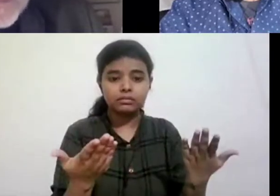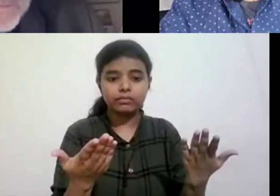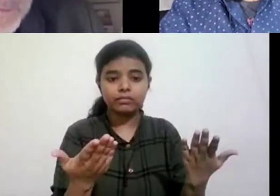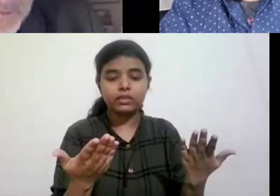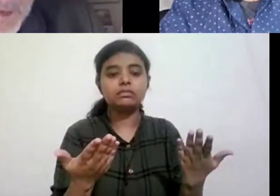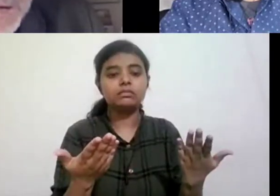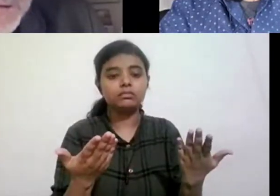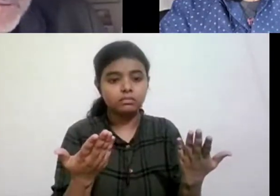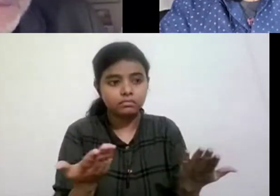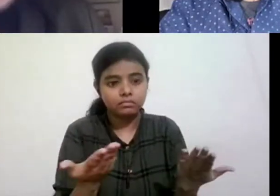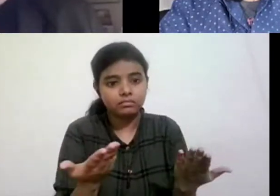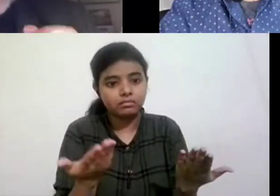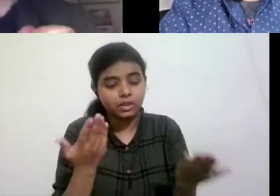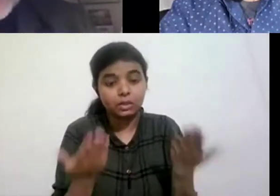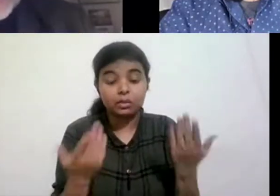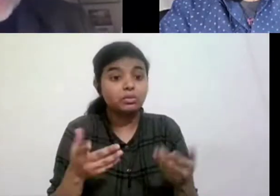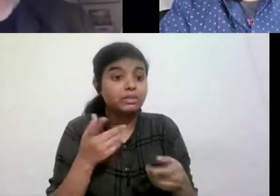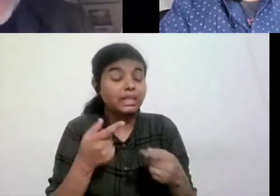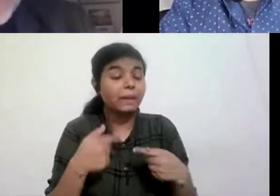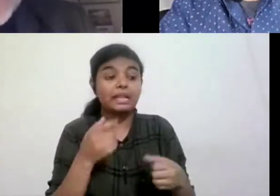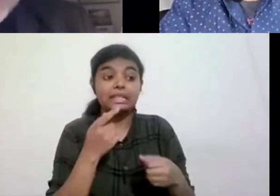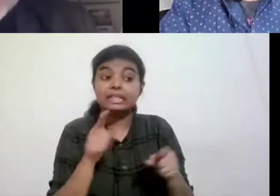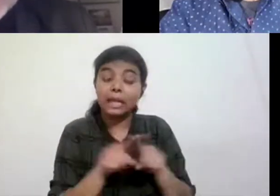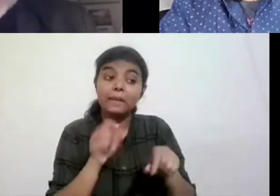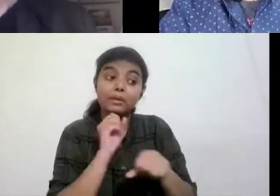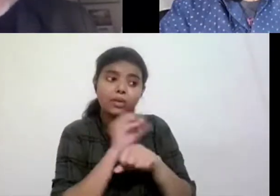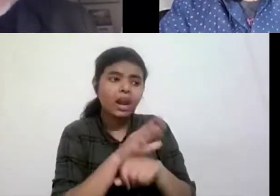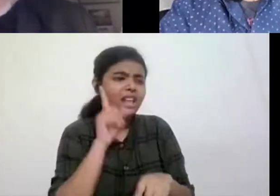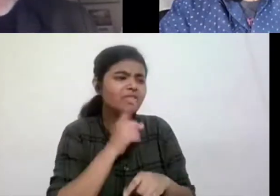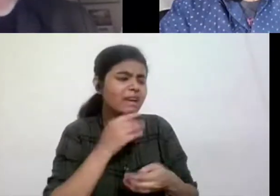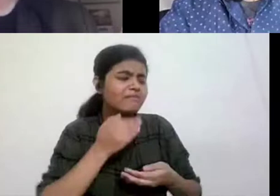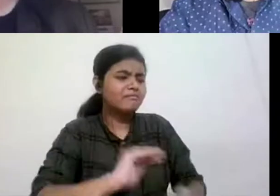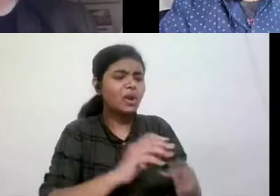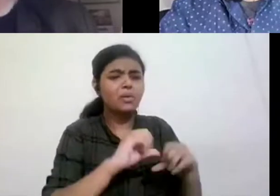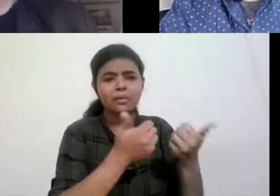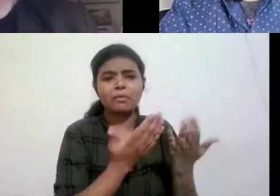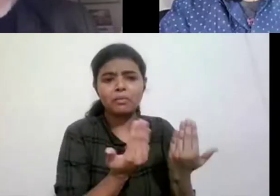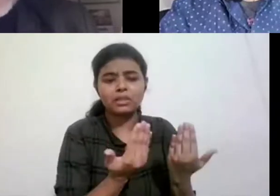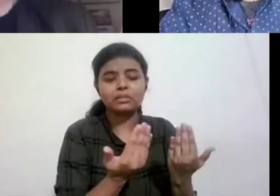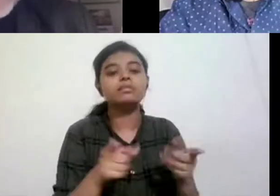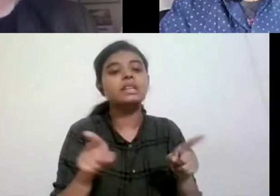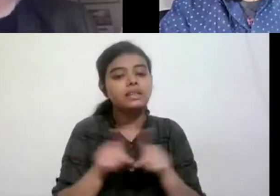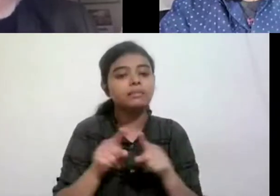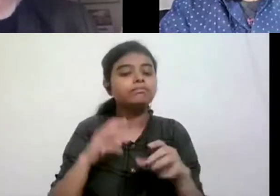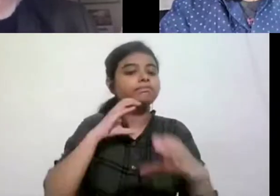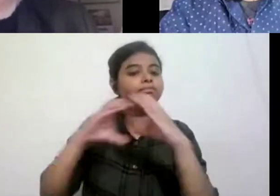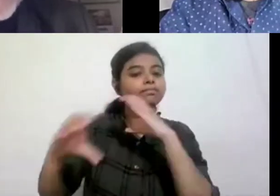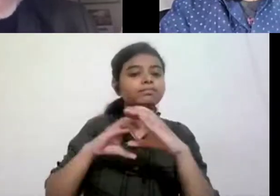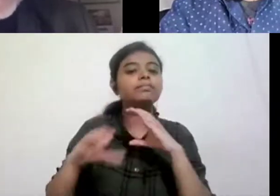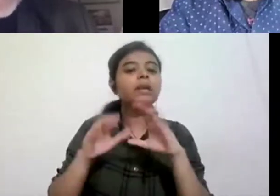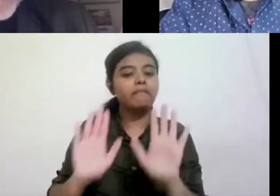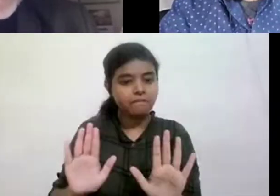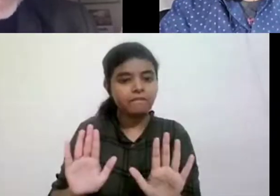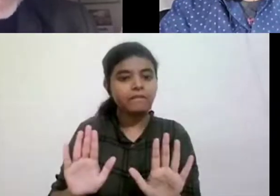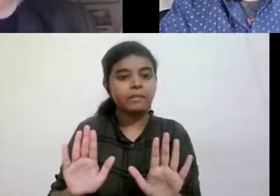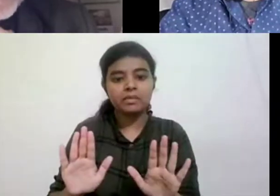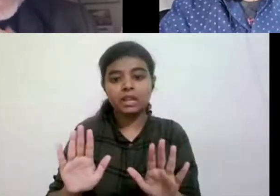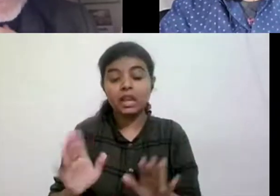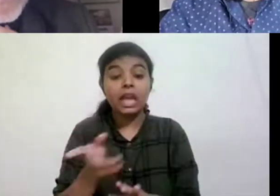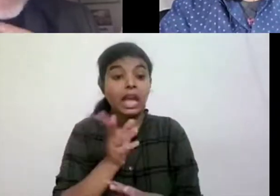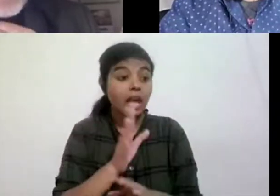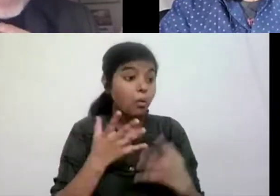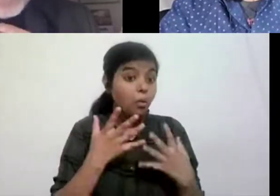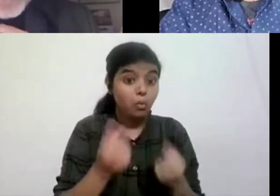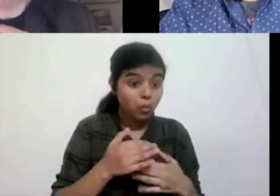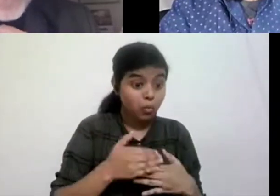I would, you know, I would advise you to have the deaf child. So, so at least there was a conversation about this rather than simply,